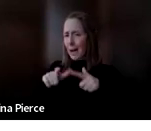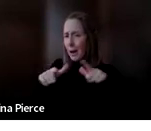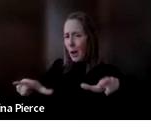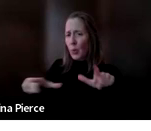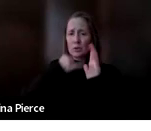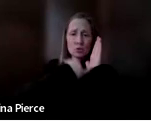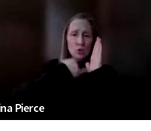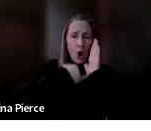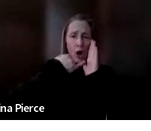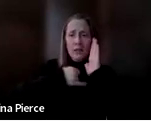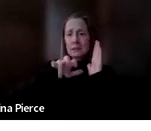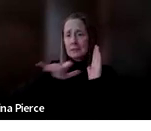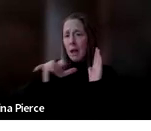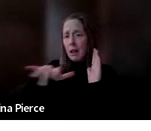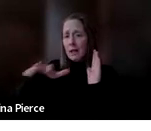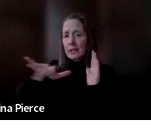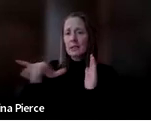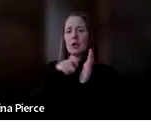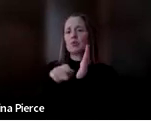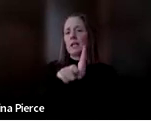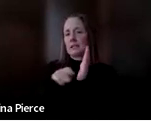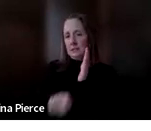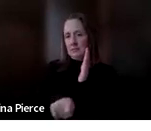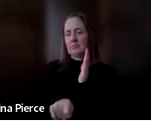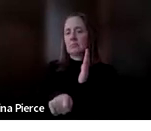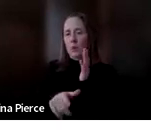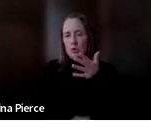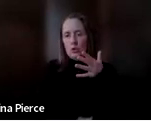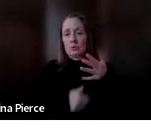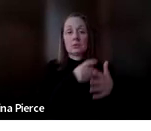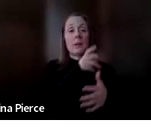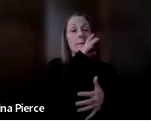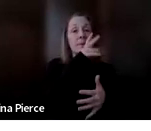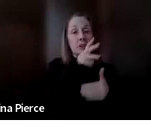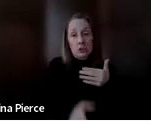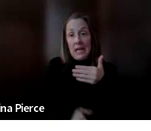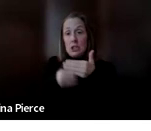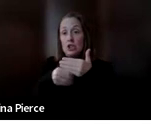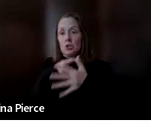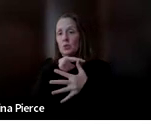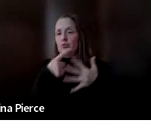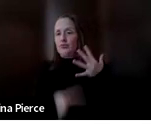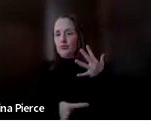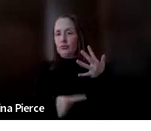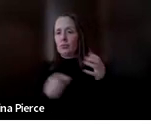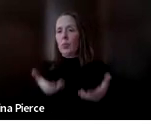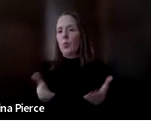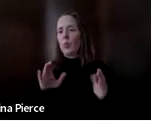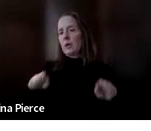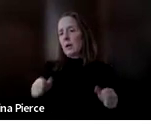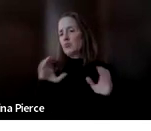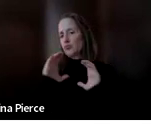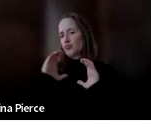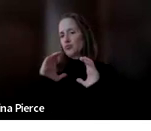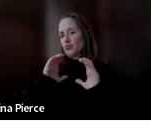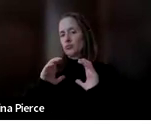drawing, spelling and writing. Those are ways in addition to speech or spoken language that we can also communicate. And